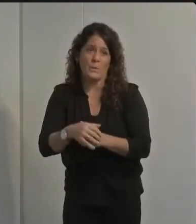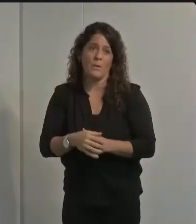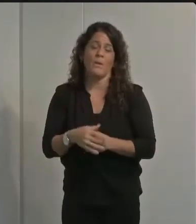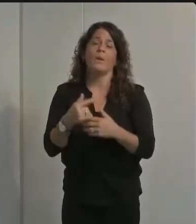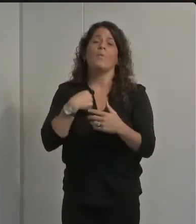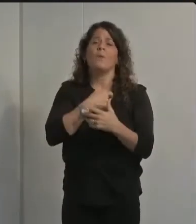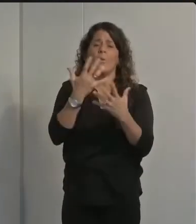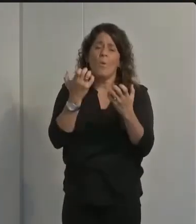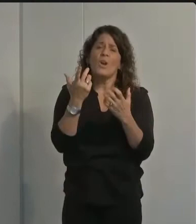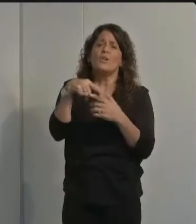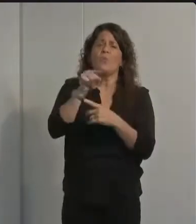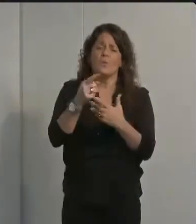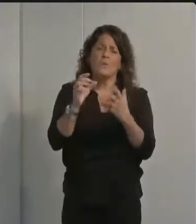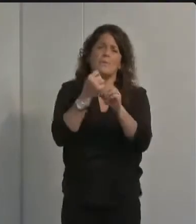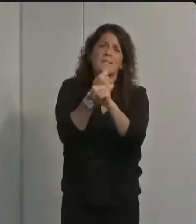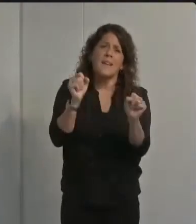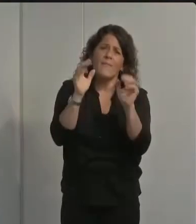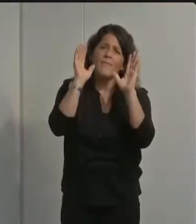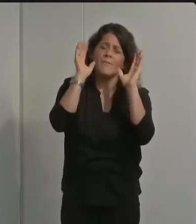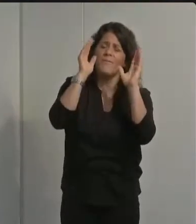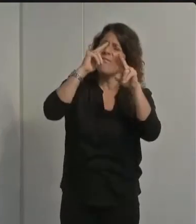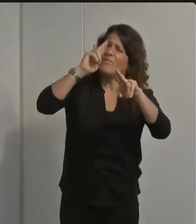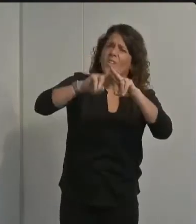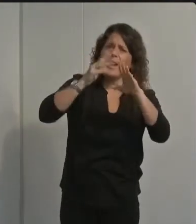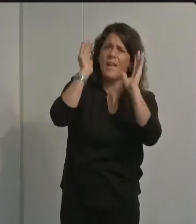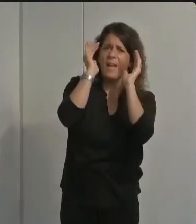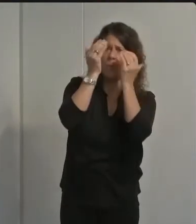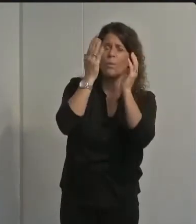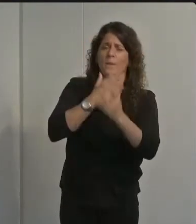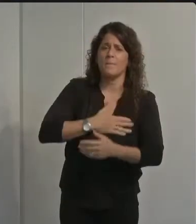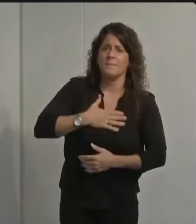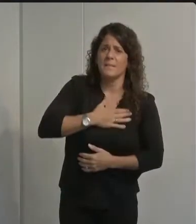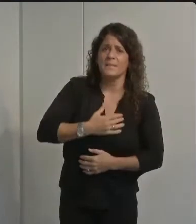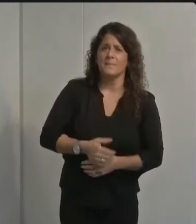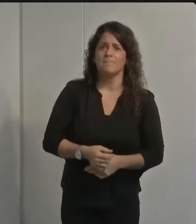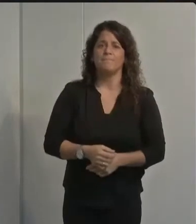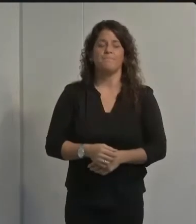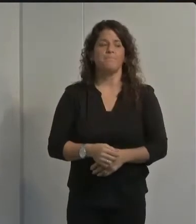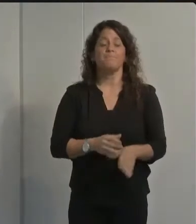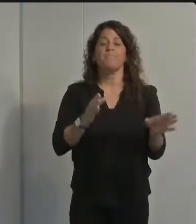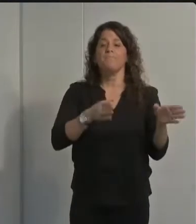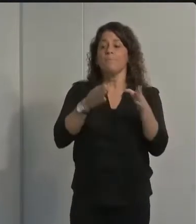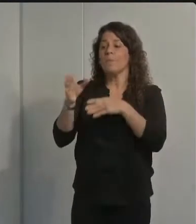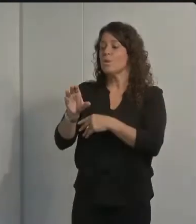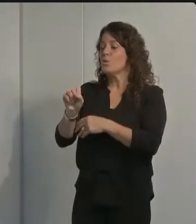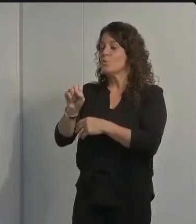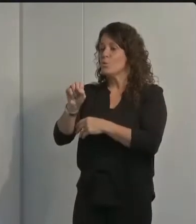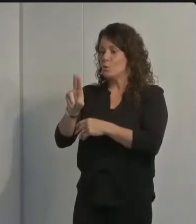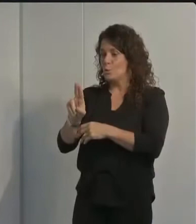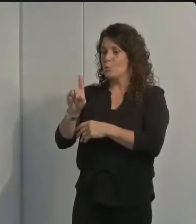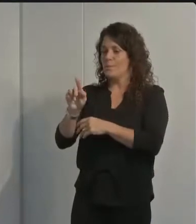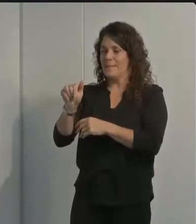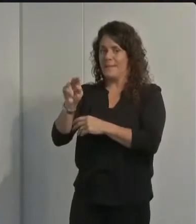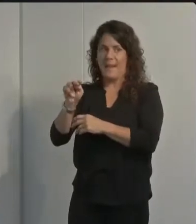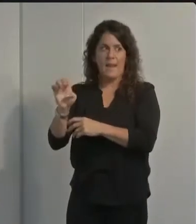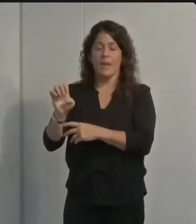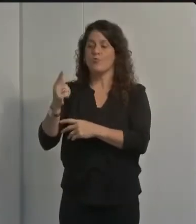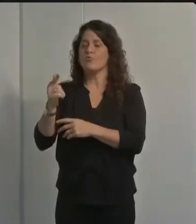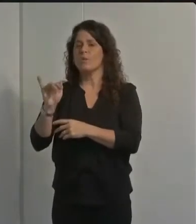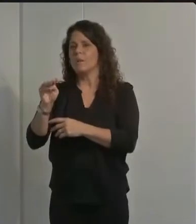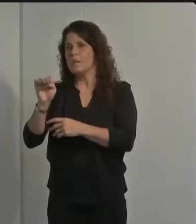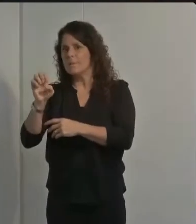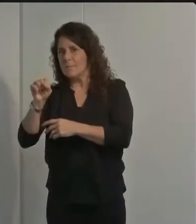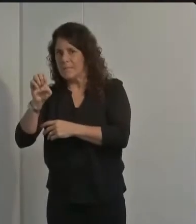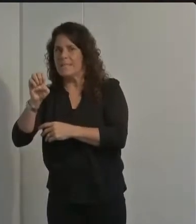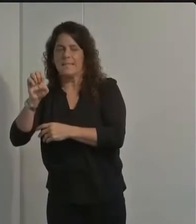and fun halloween thank you thank you mr clay suzanne grimacy is also here with us today from the county's department of behavior